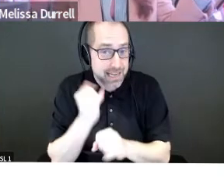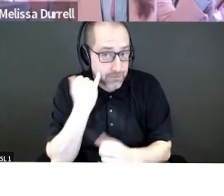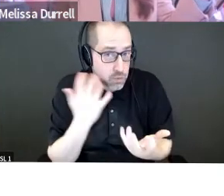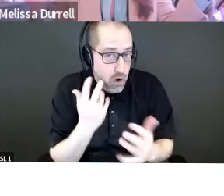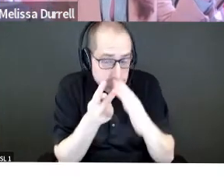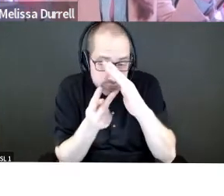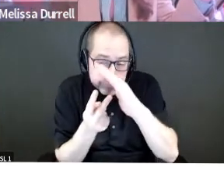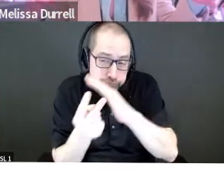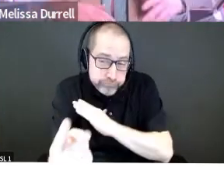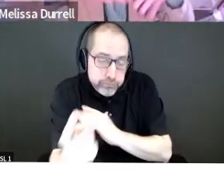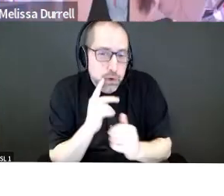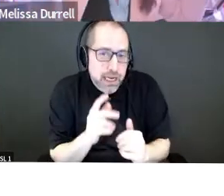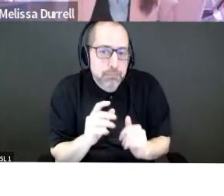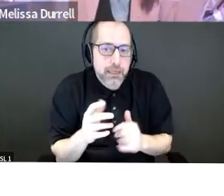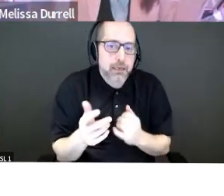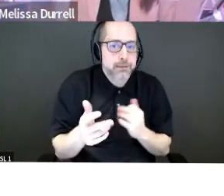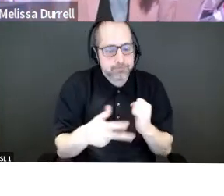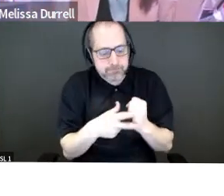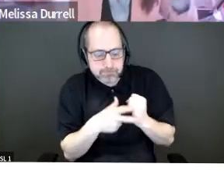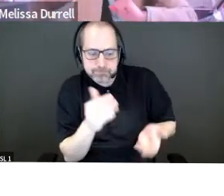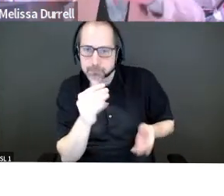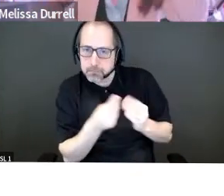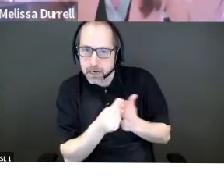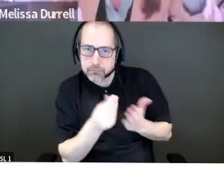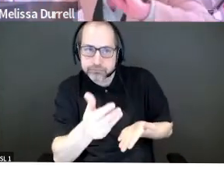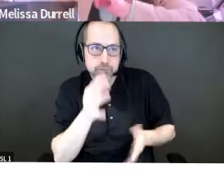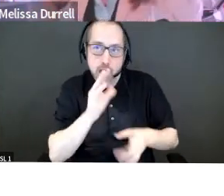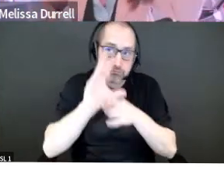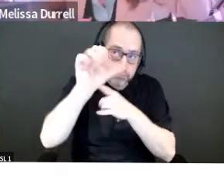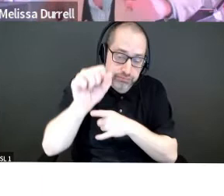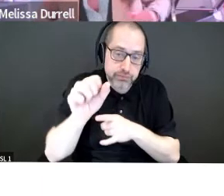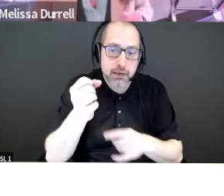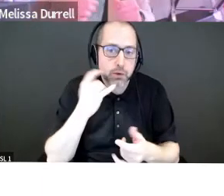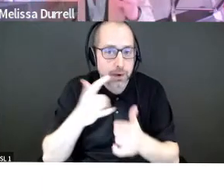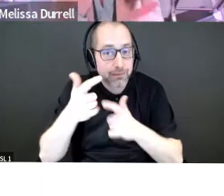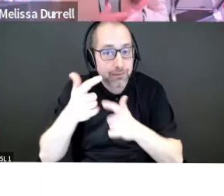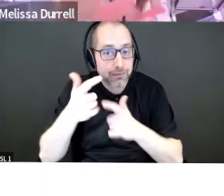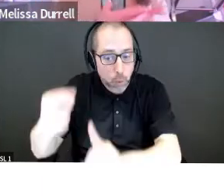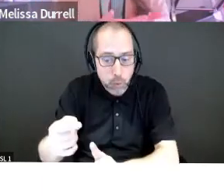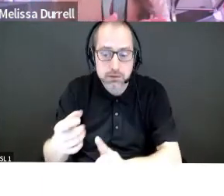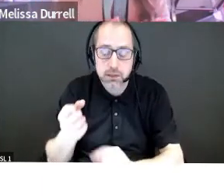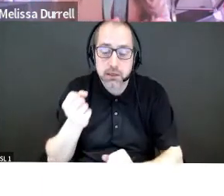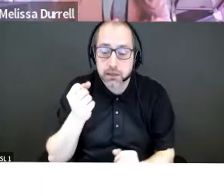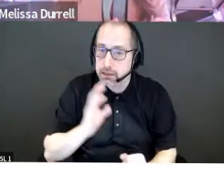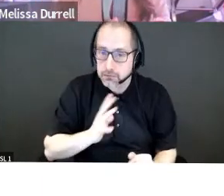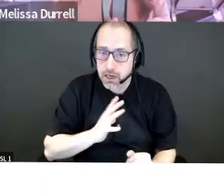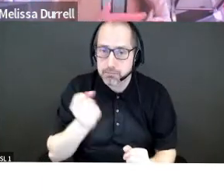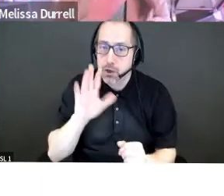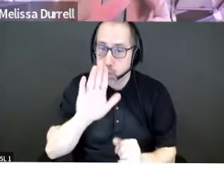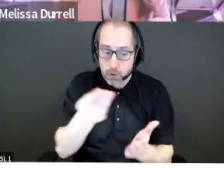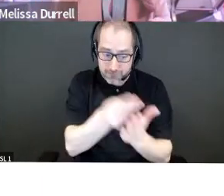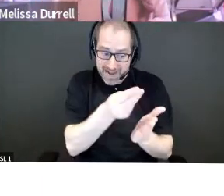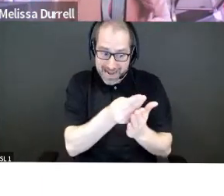million after their year anyway, right? That's our, those are our big goals. So, uh, have at it. Uh, but you need to be able to back up your